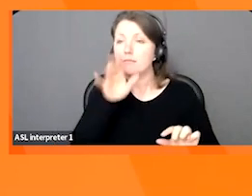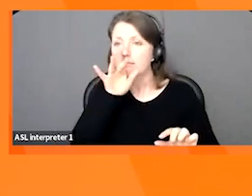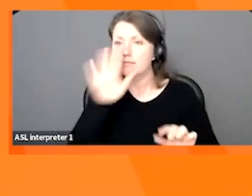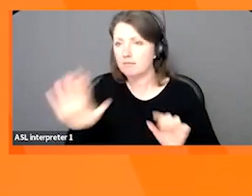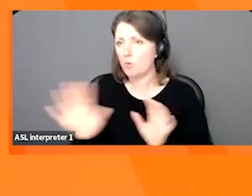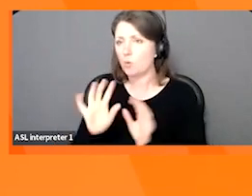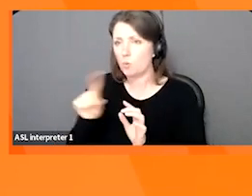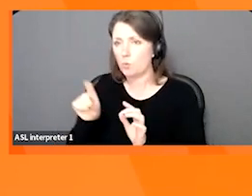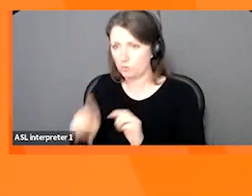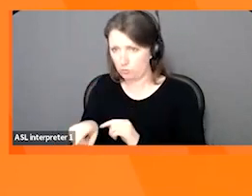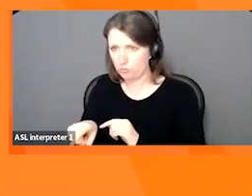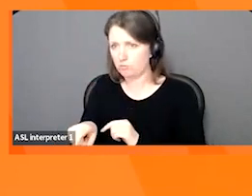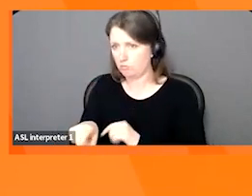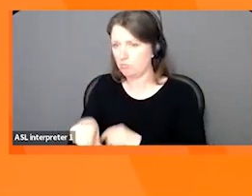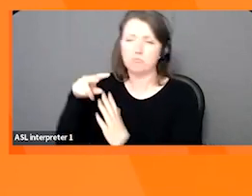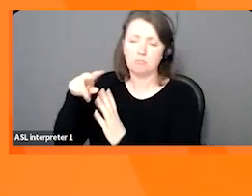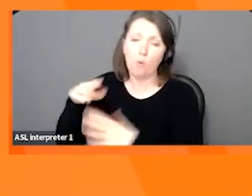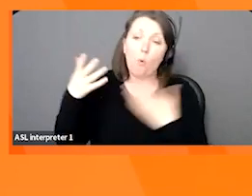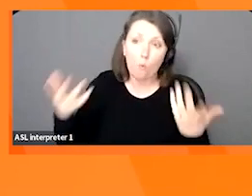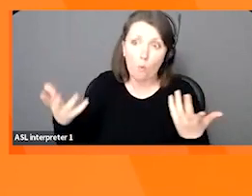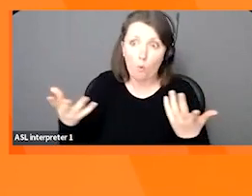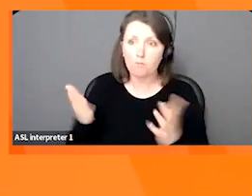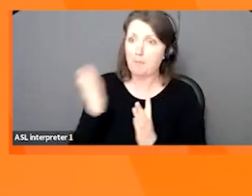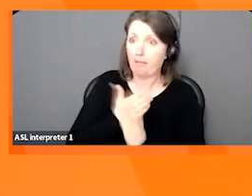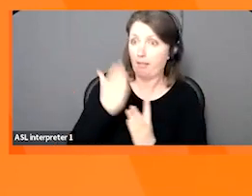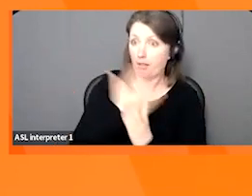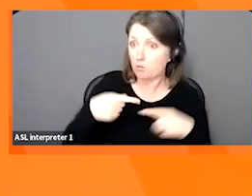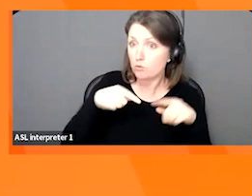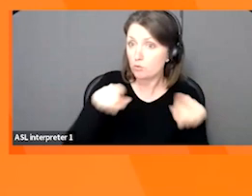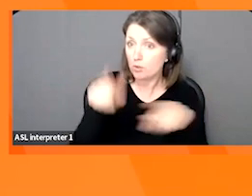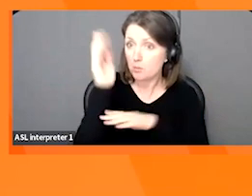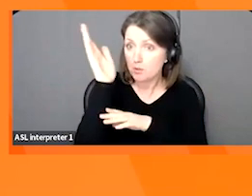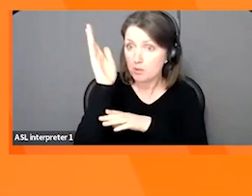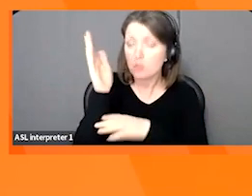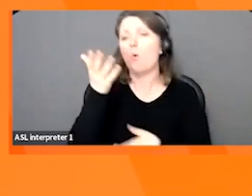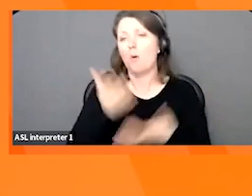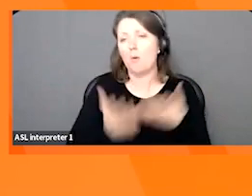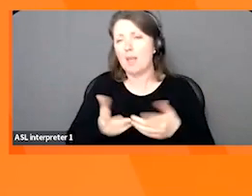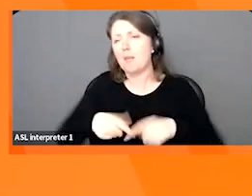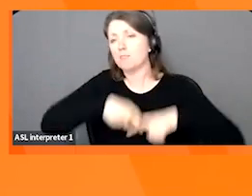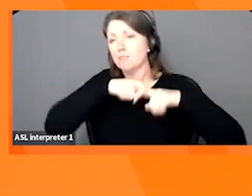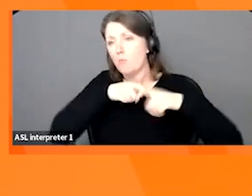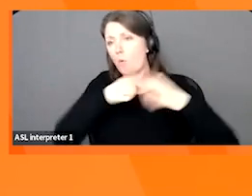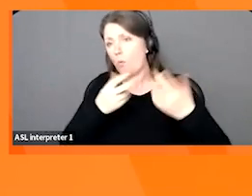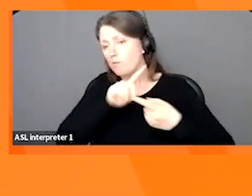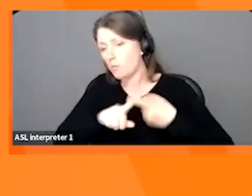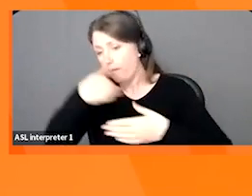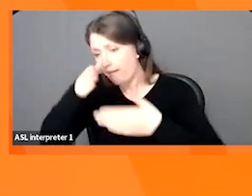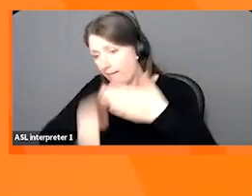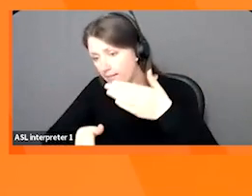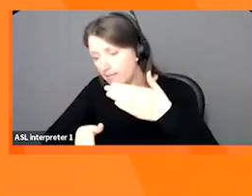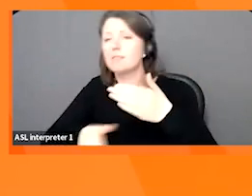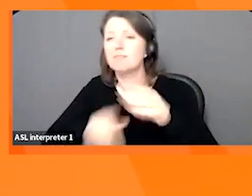or there will be a little bit of time at the end of the presentation for a dedicated Q&A session if you wanted to hold on to your questions